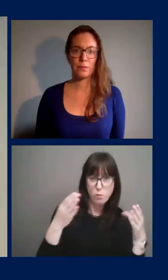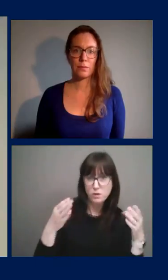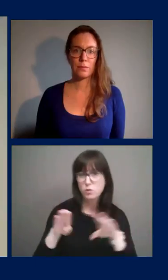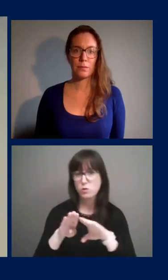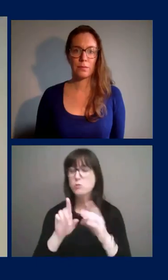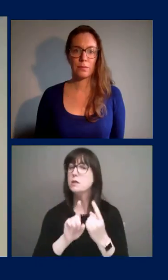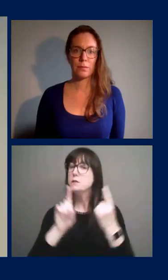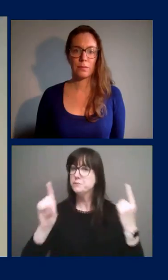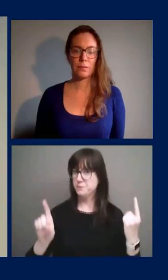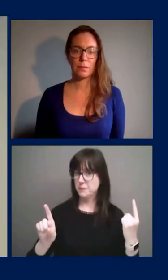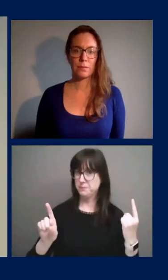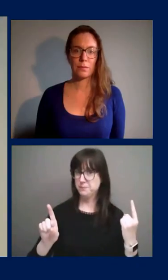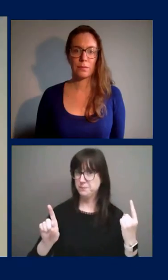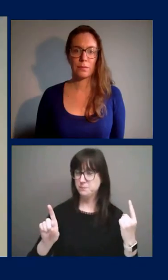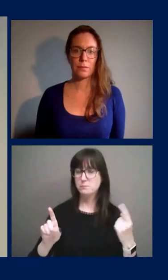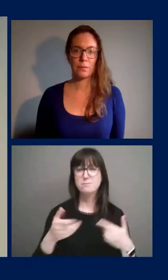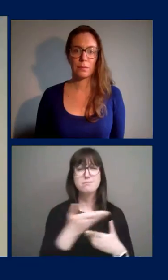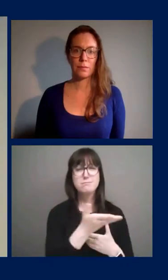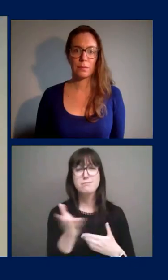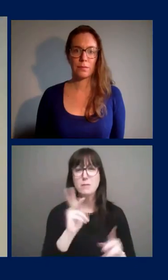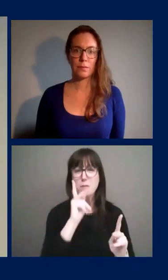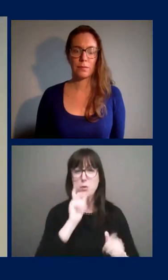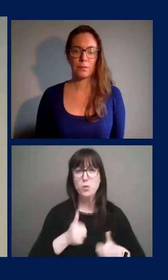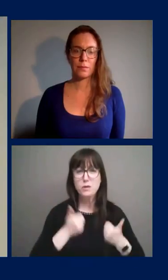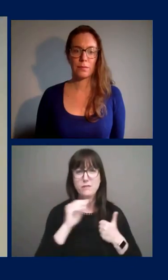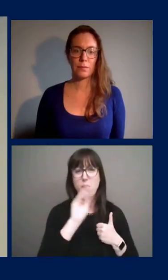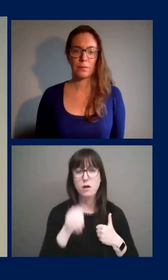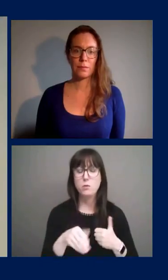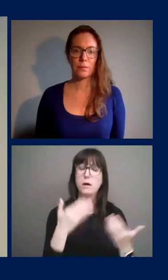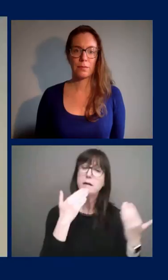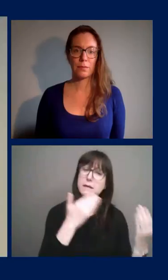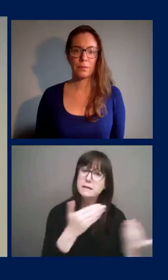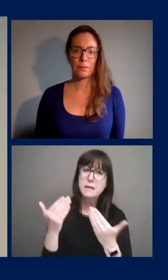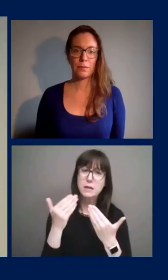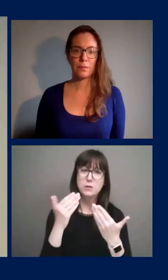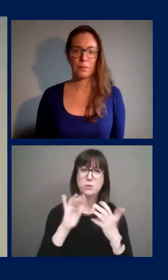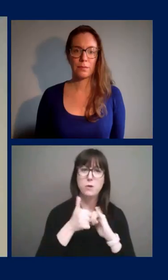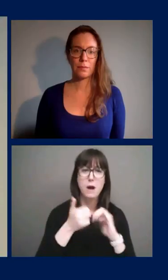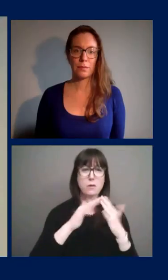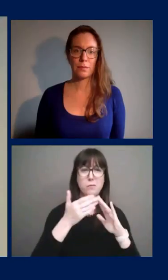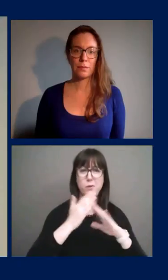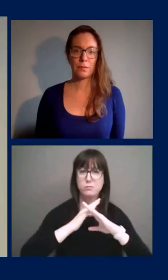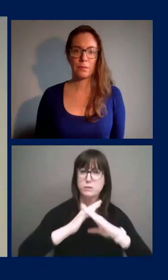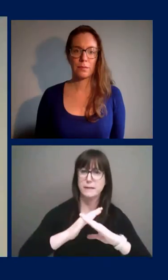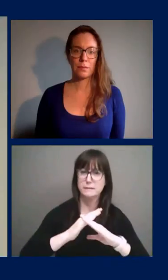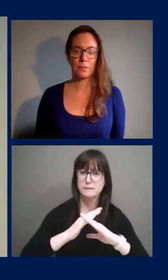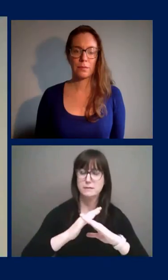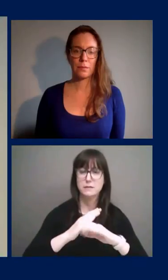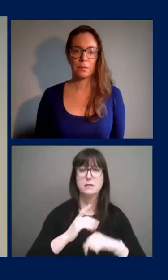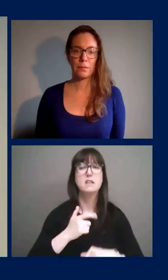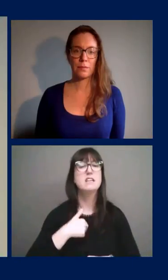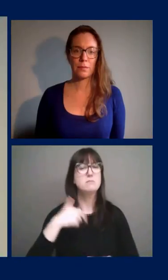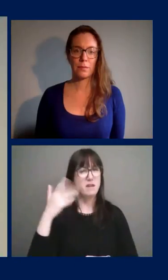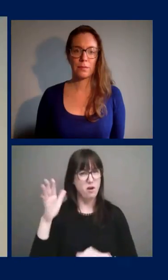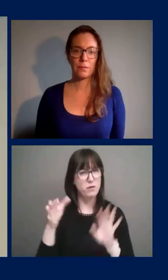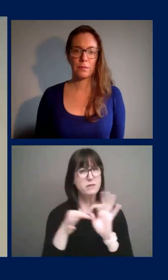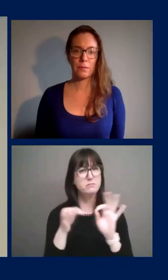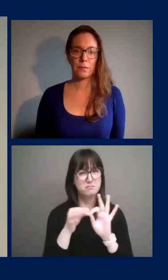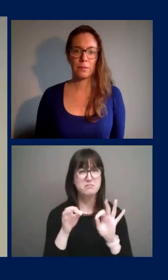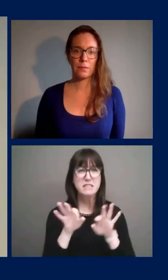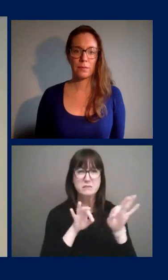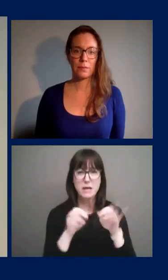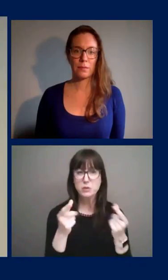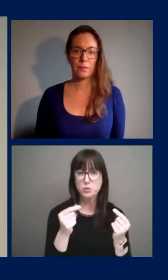Thank you to the people of Ottawa for your hard work and efforts to protect our community. I've already spoken about what to do if you're feeling ill.